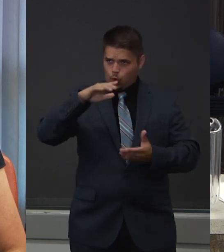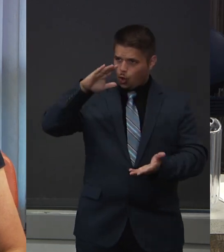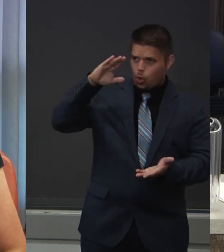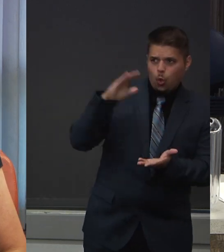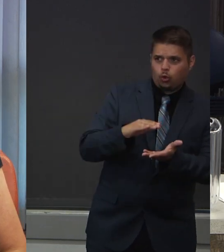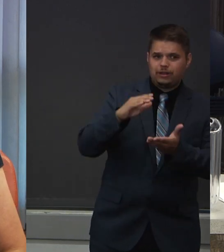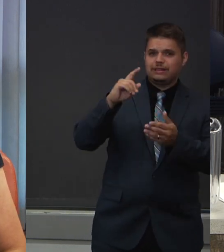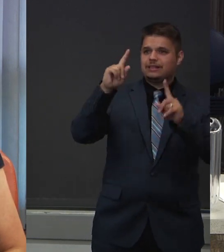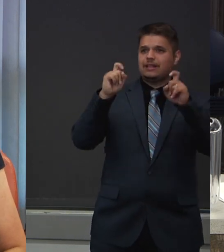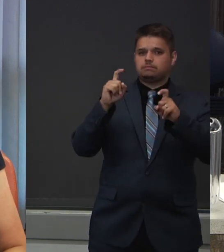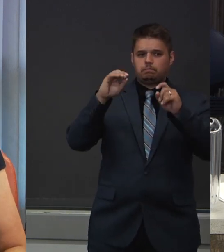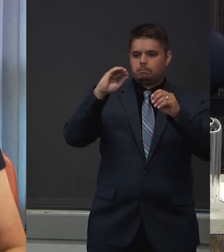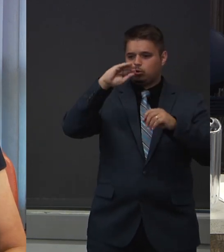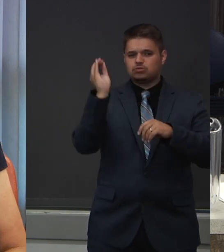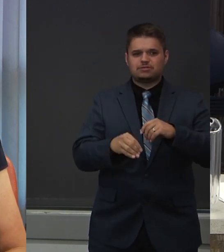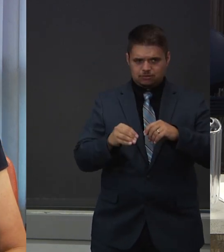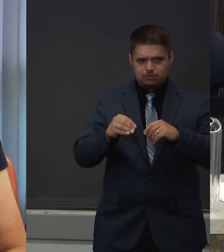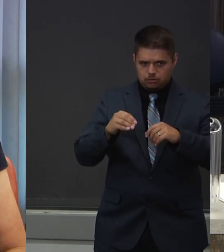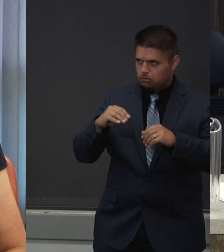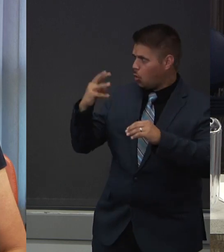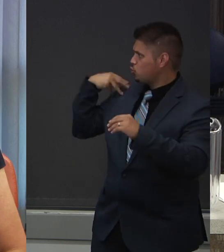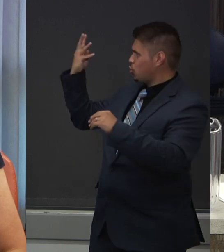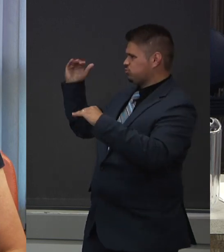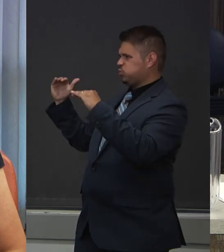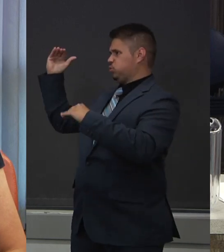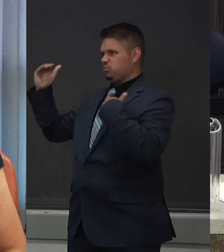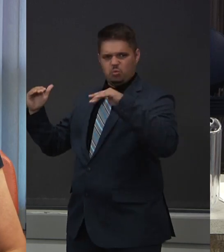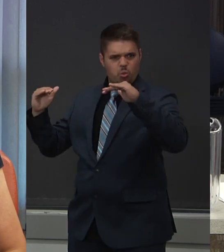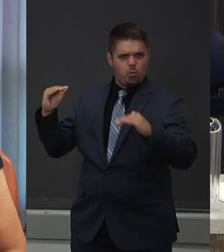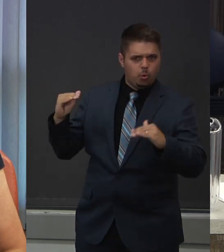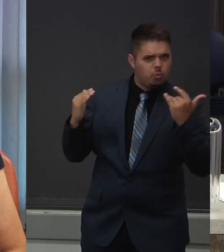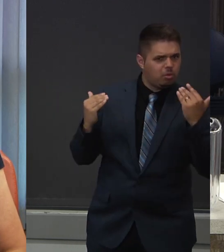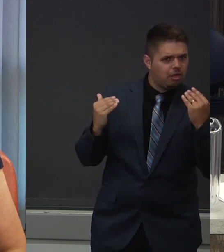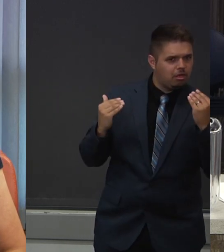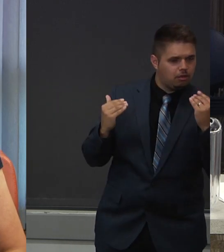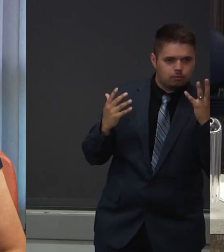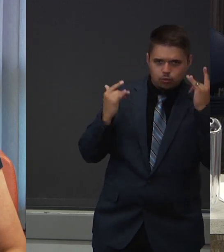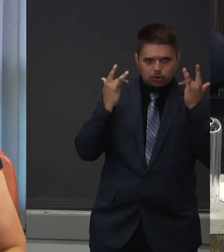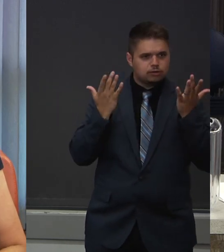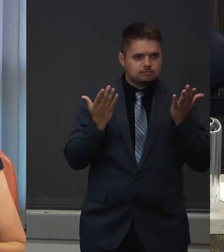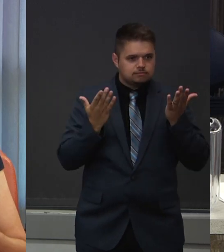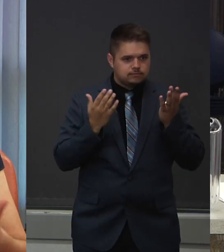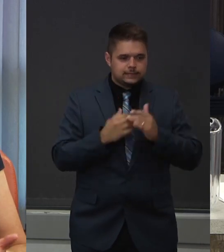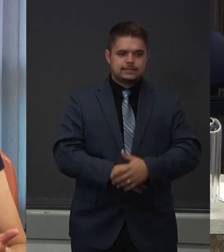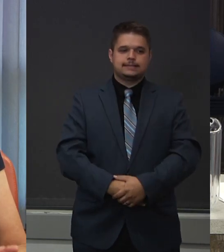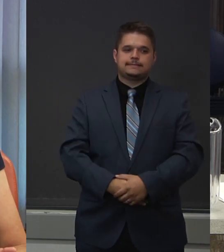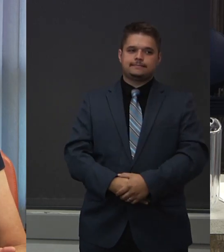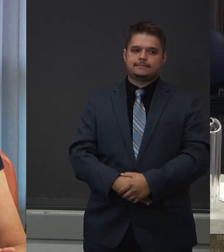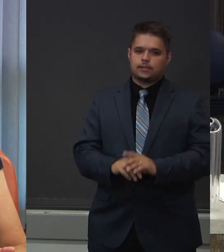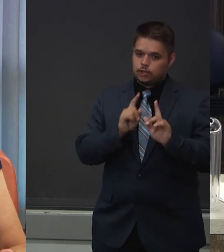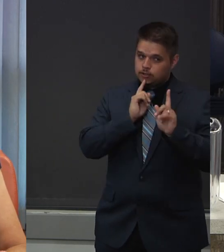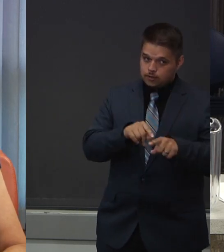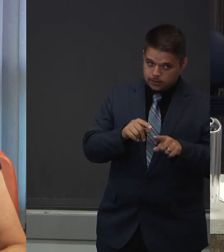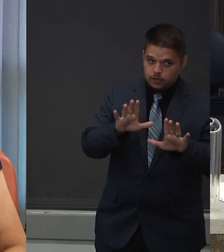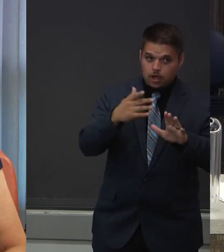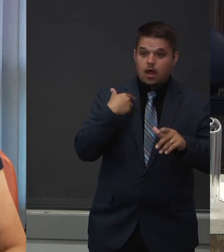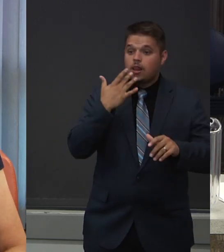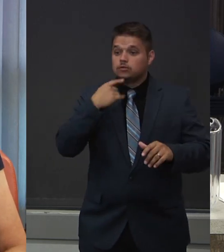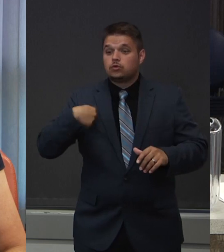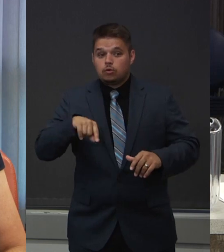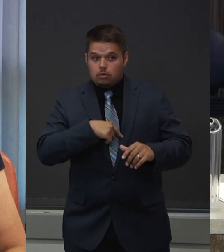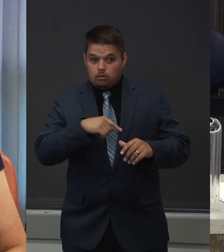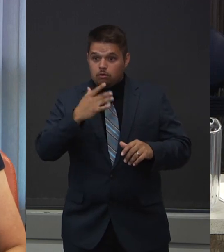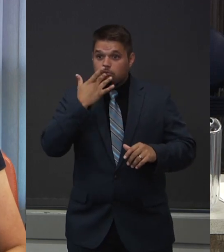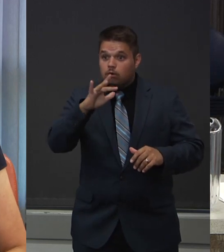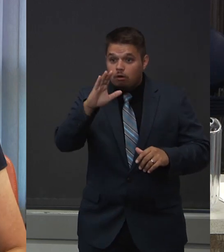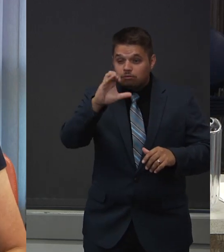question. So part of the reason is that we've been lucky enough to have low case counts compared to many other